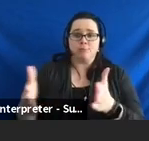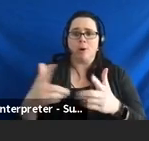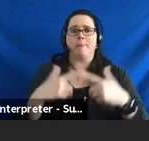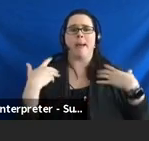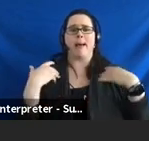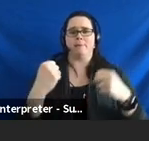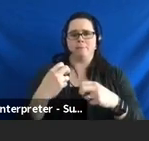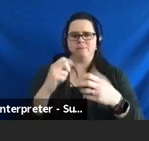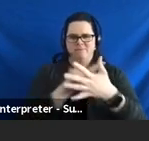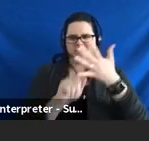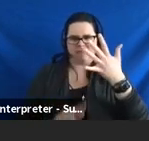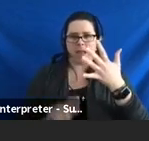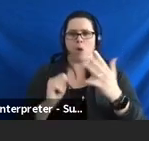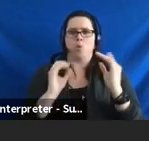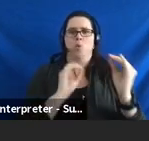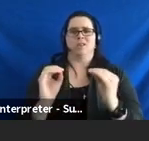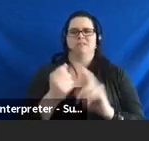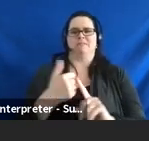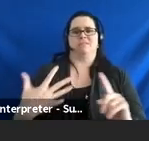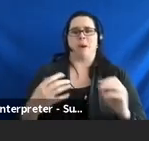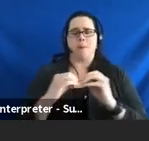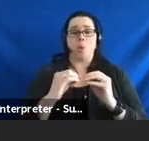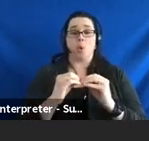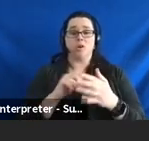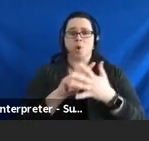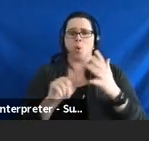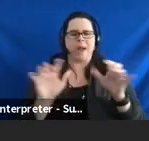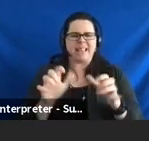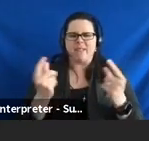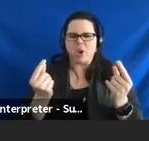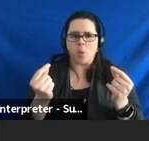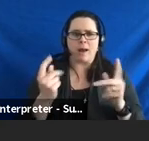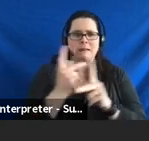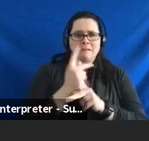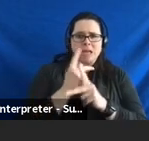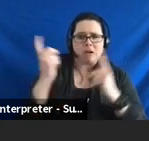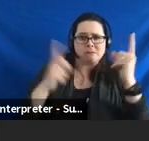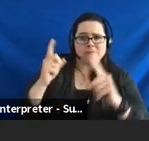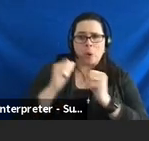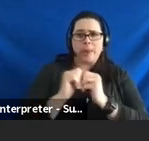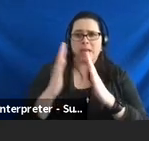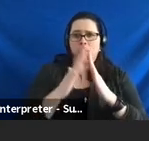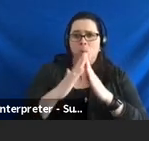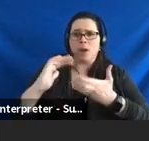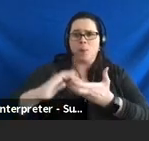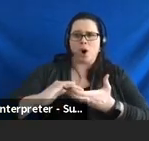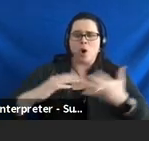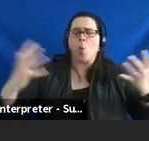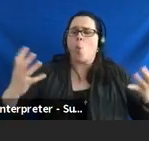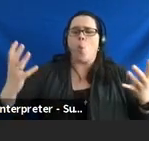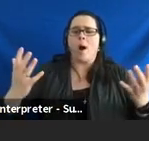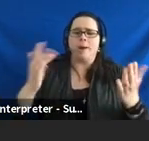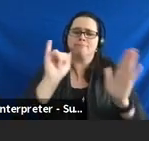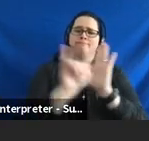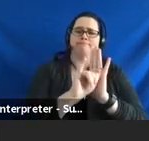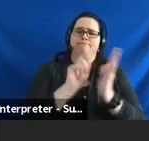And so, the activities around here is to figure out with our community partners, what are the issues, what are